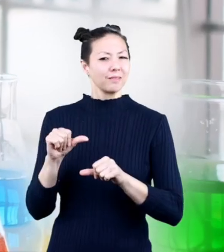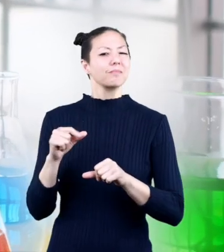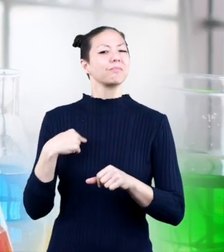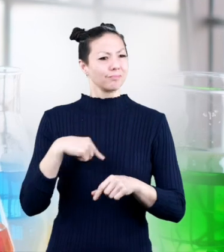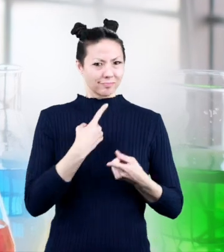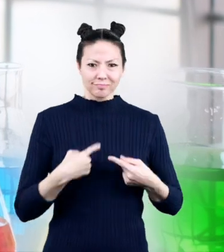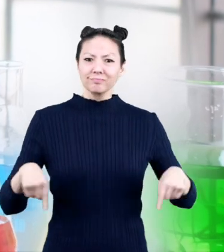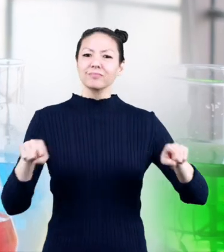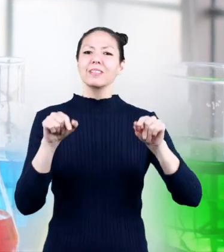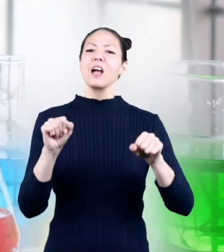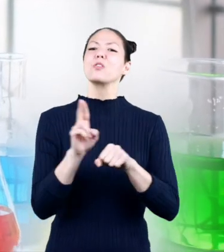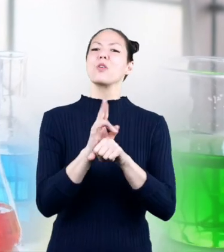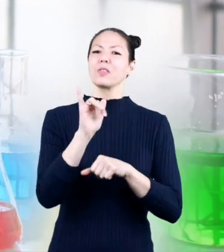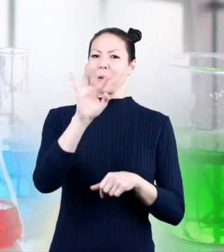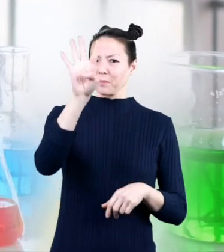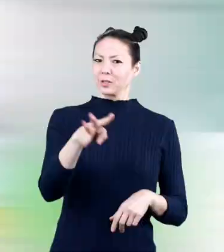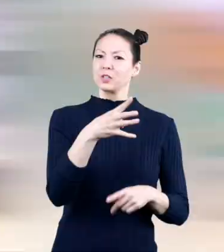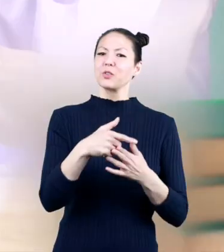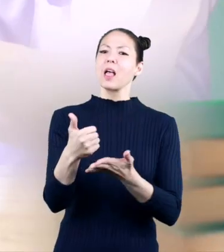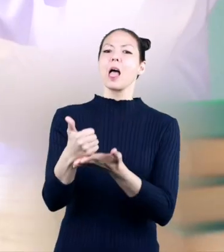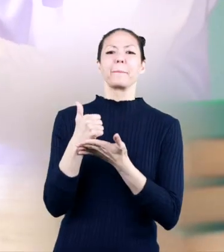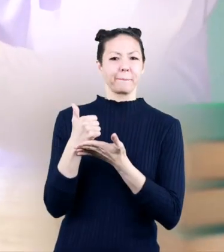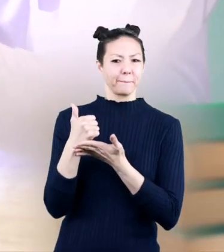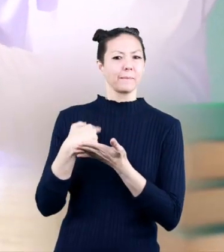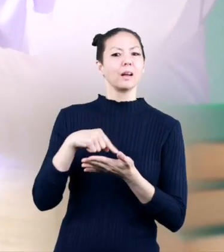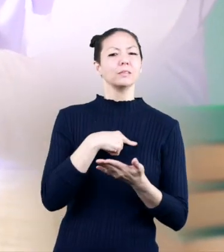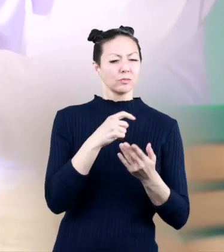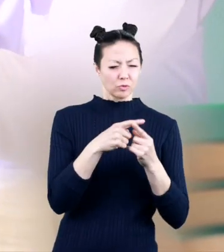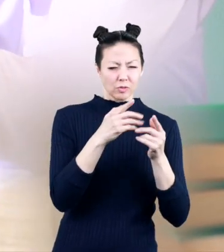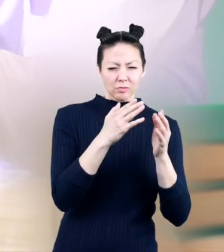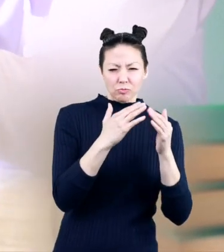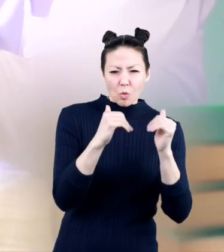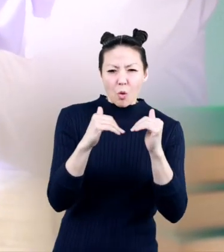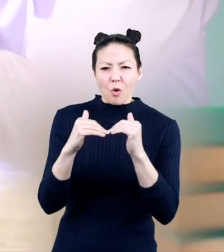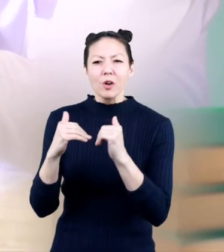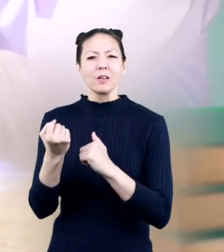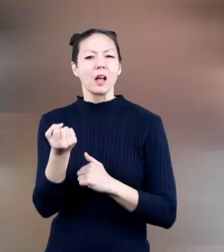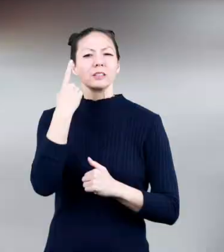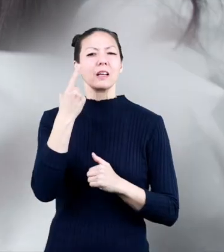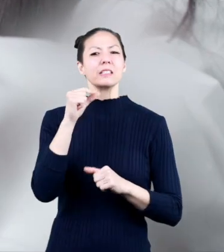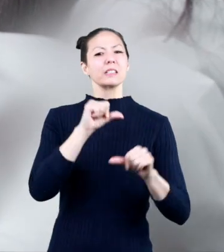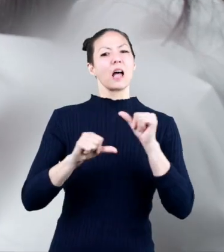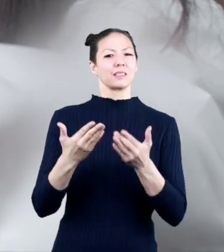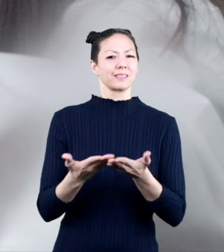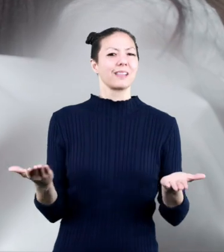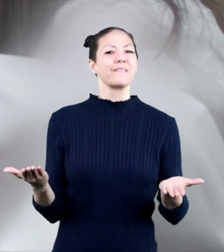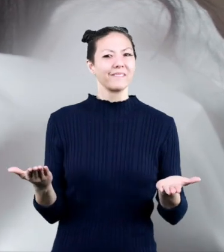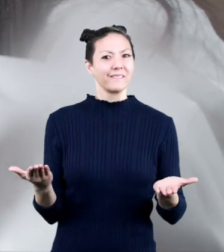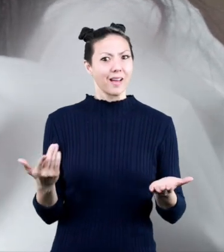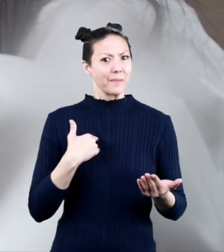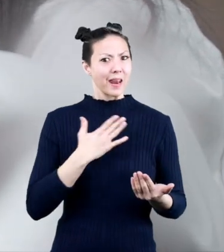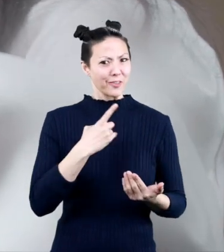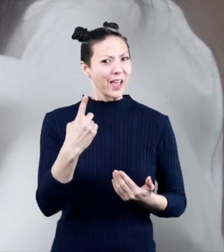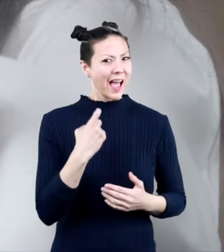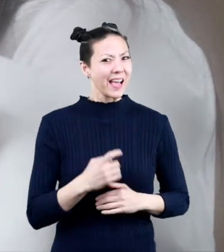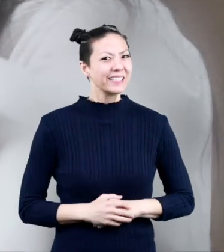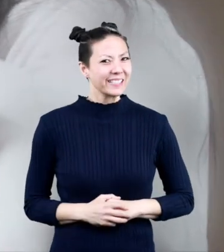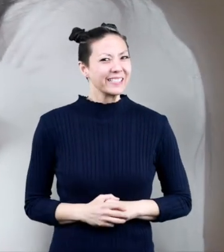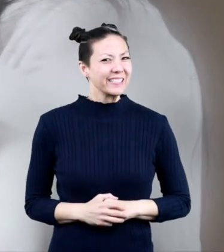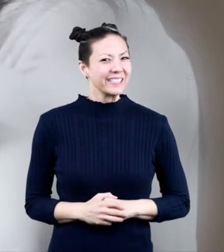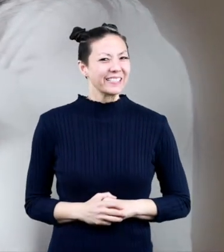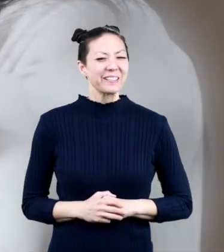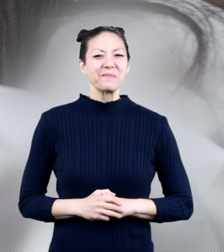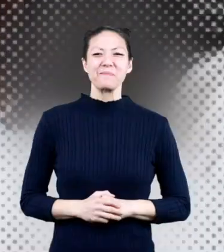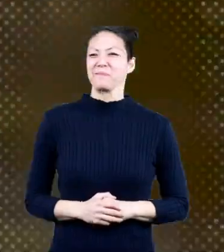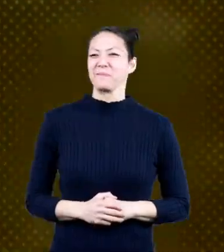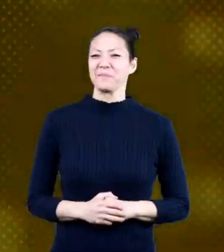we can still use the periodic table to help us with all sorts of sciencey stuff how glad you